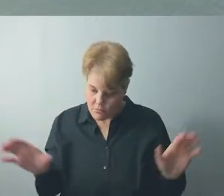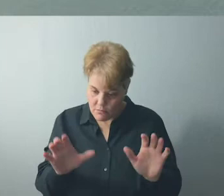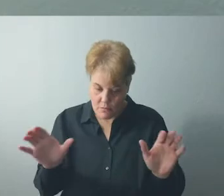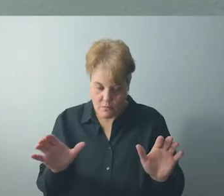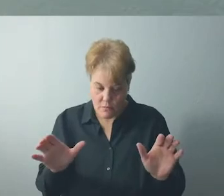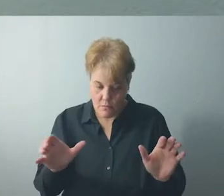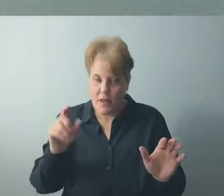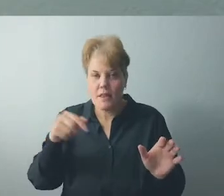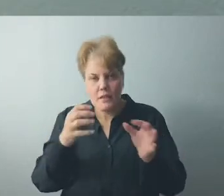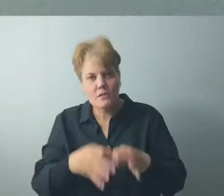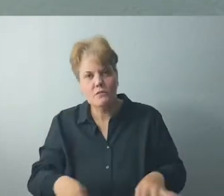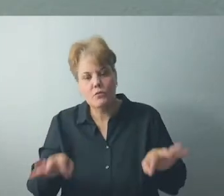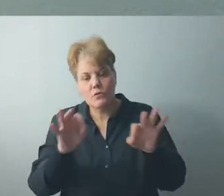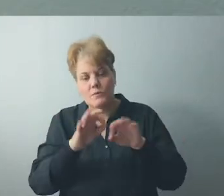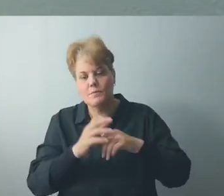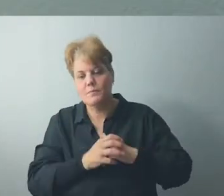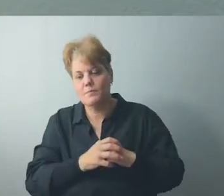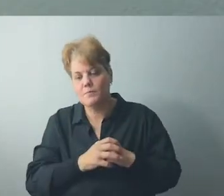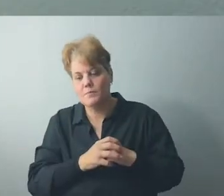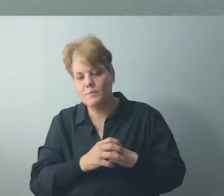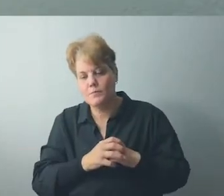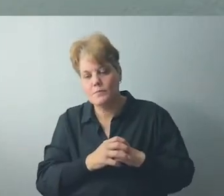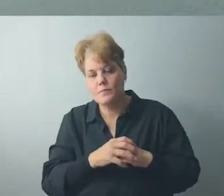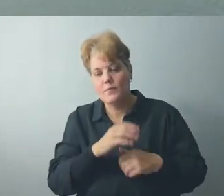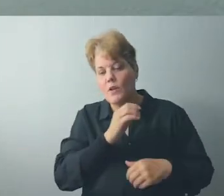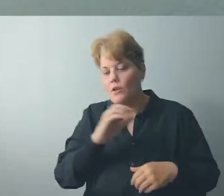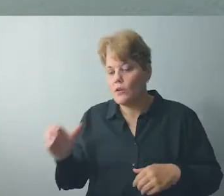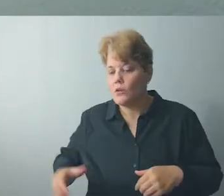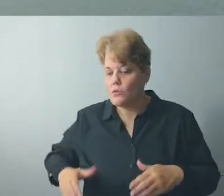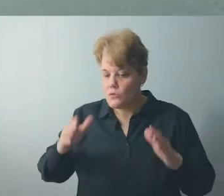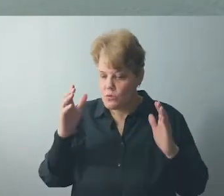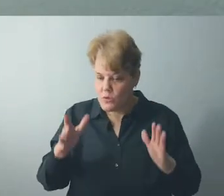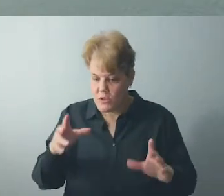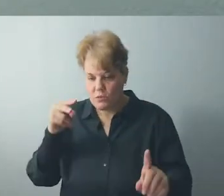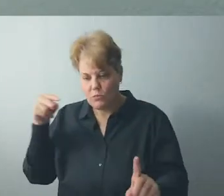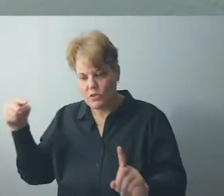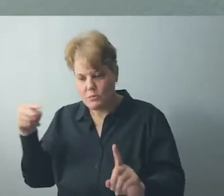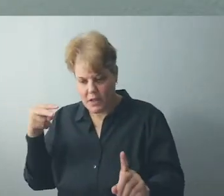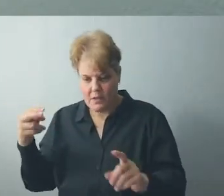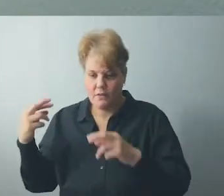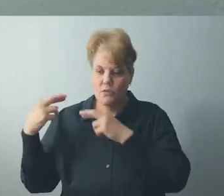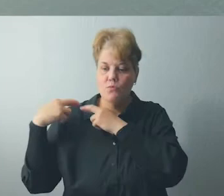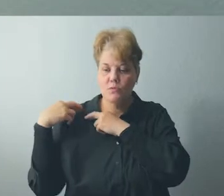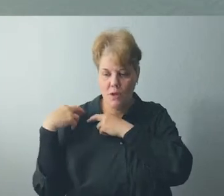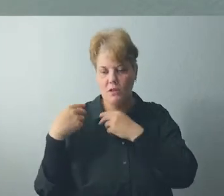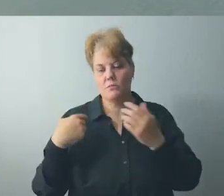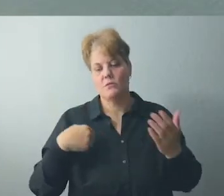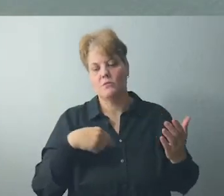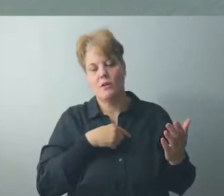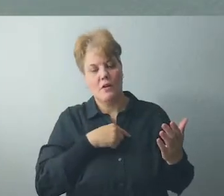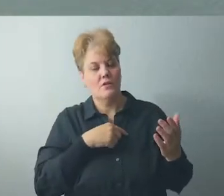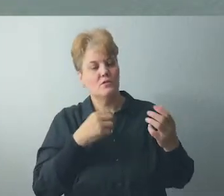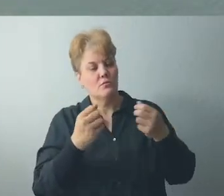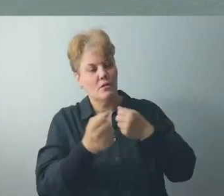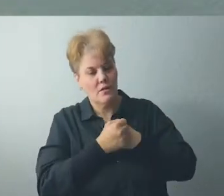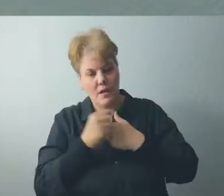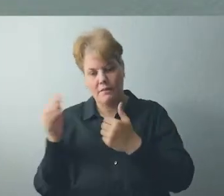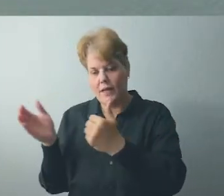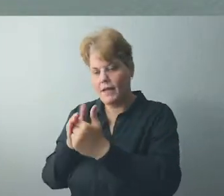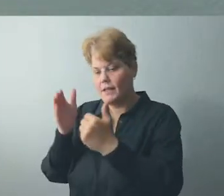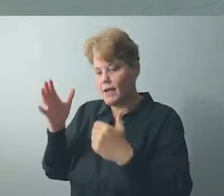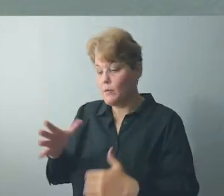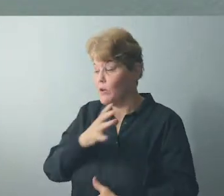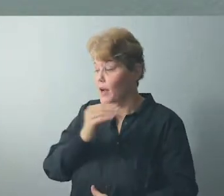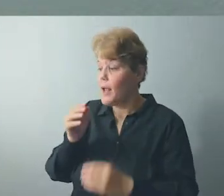responsibility to love our neighbor and even to do good to those who despitefully use us, as he mentioned in the Sermon